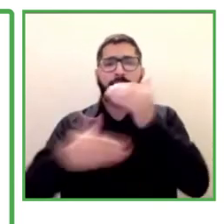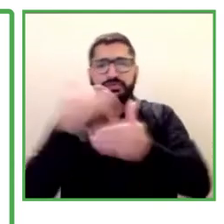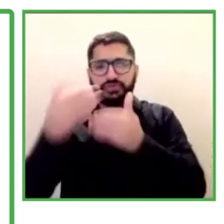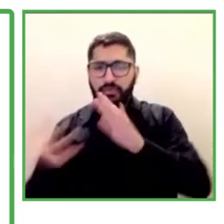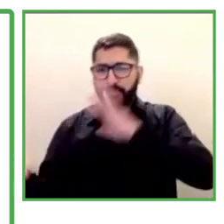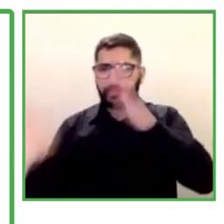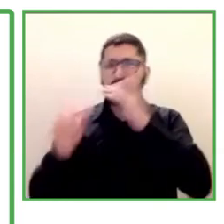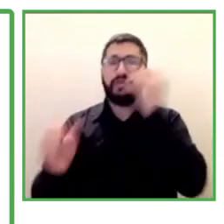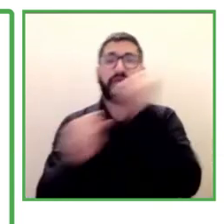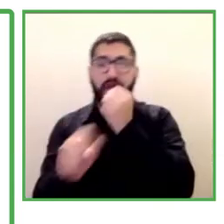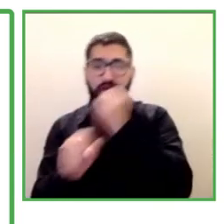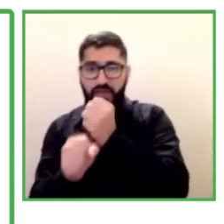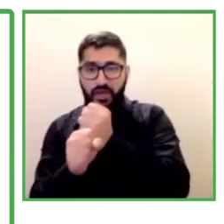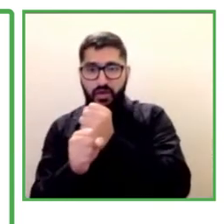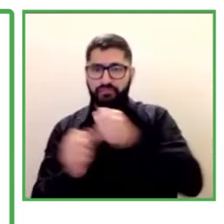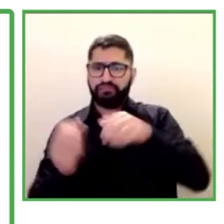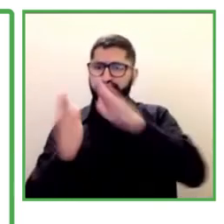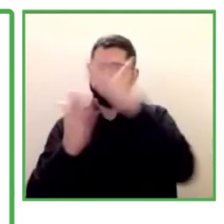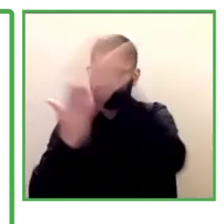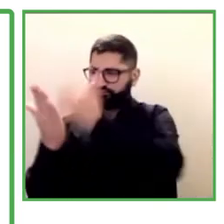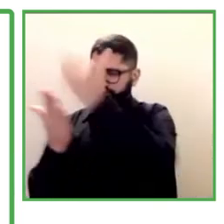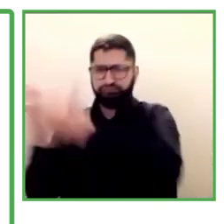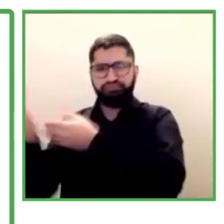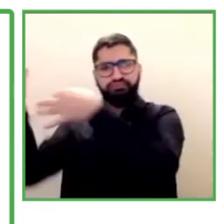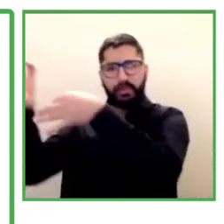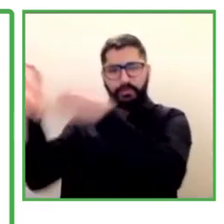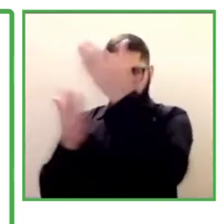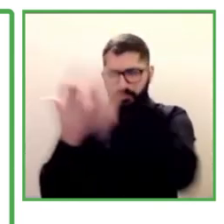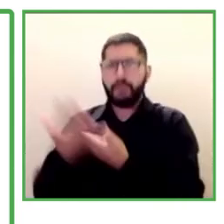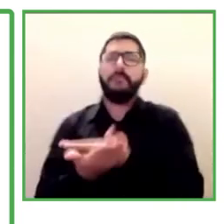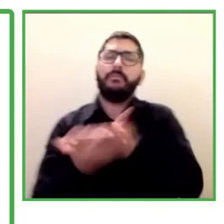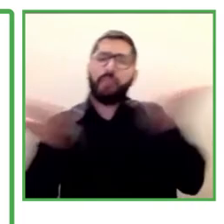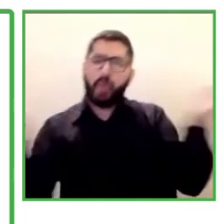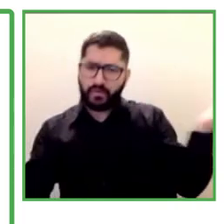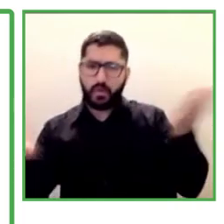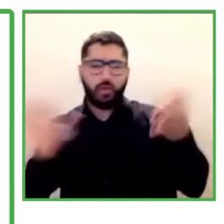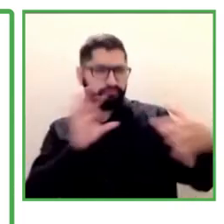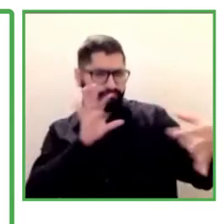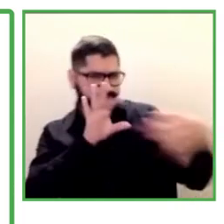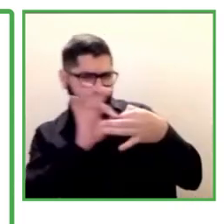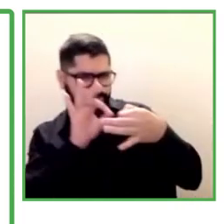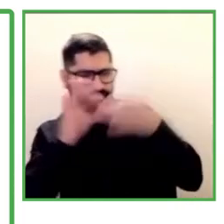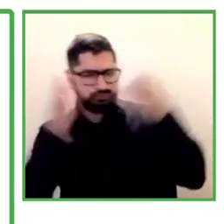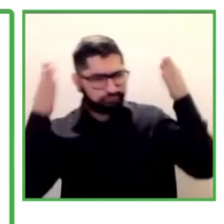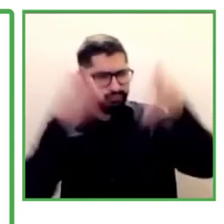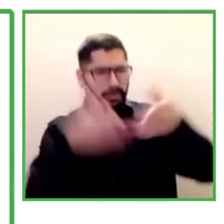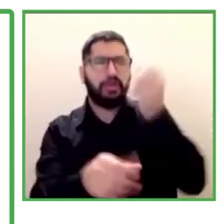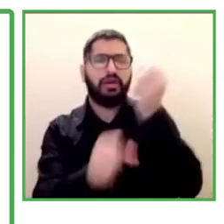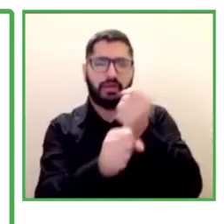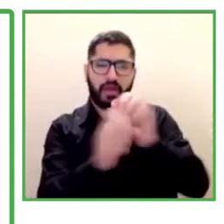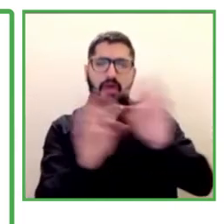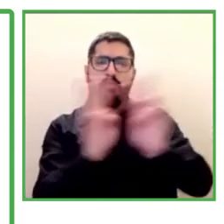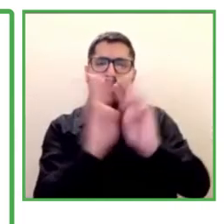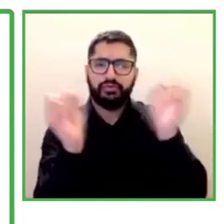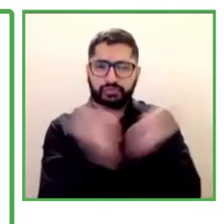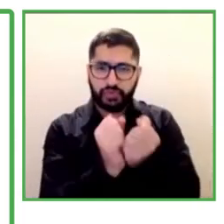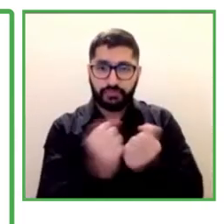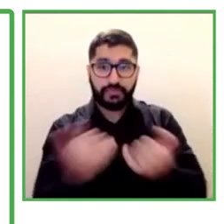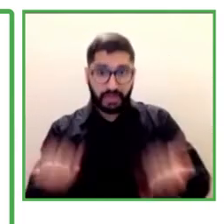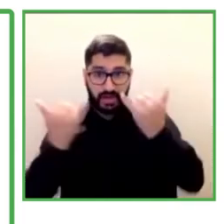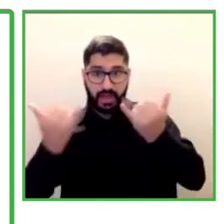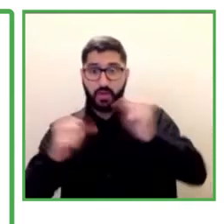events, leaflets, publications, etc. Now in the pandemic and